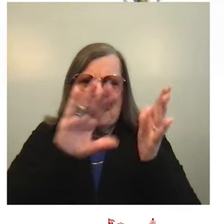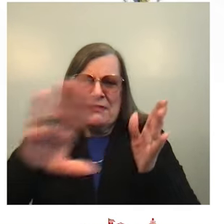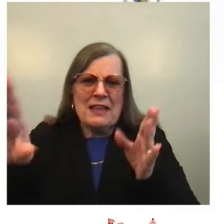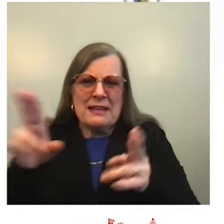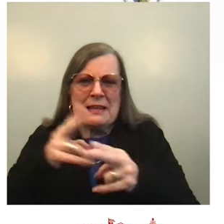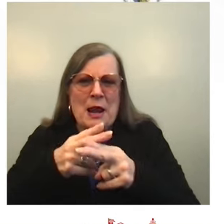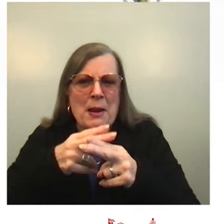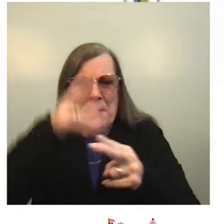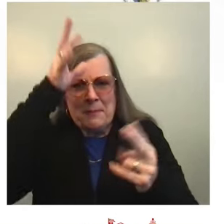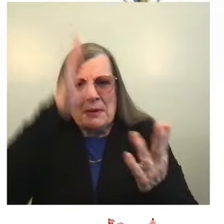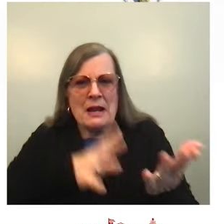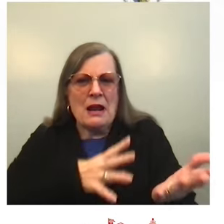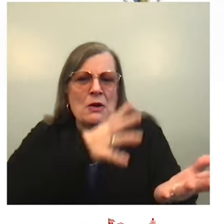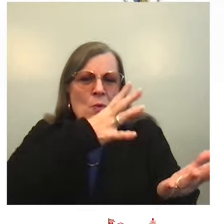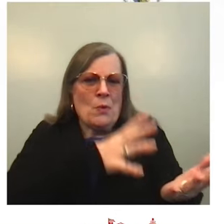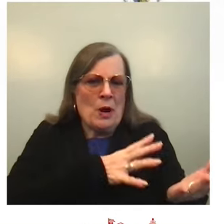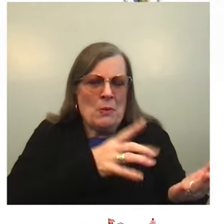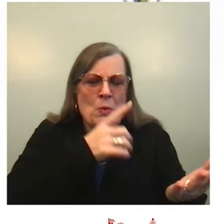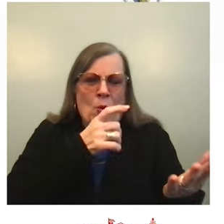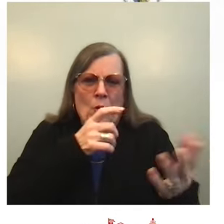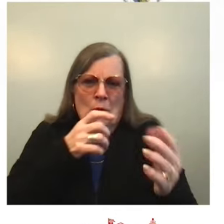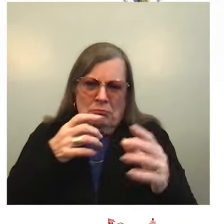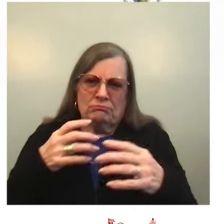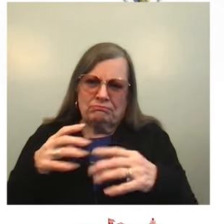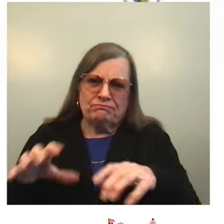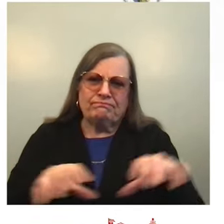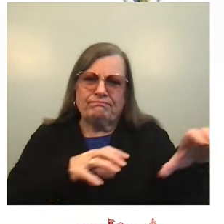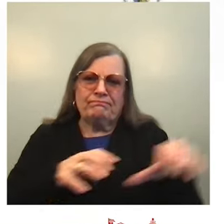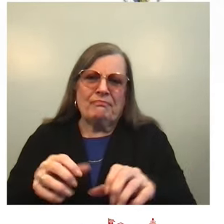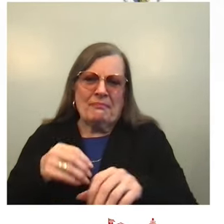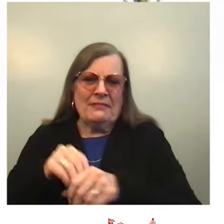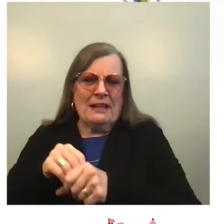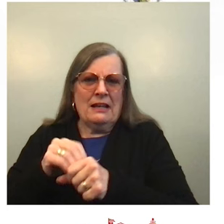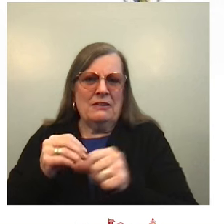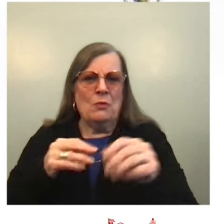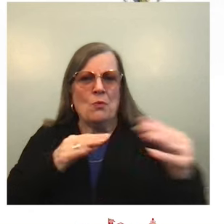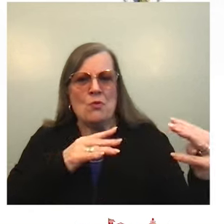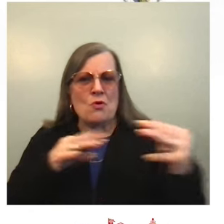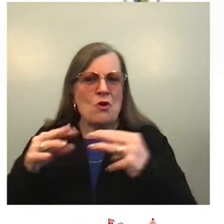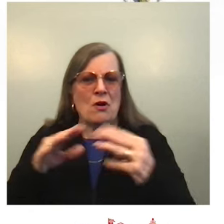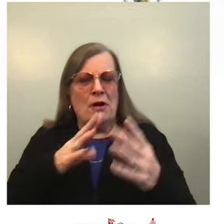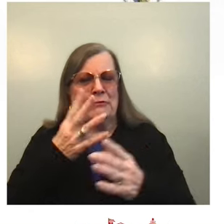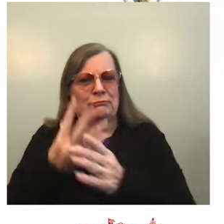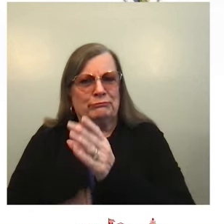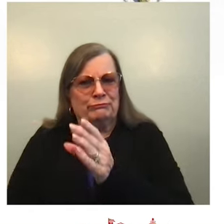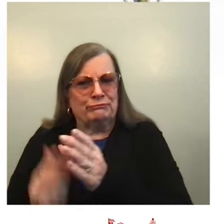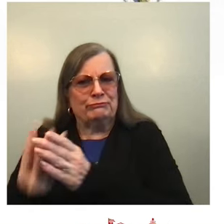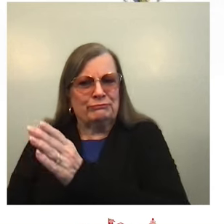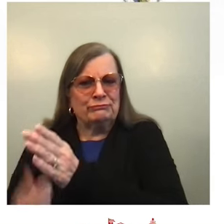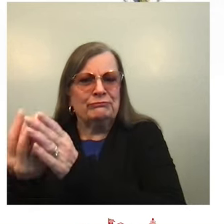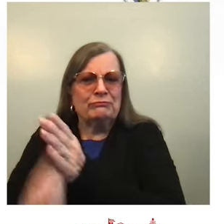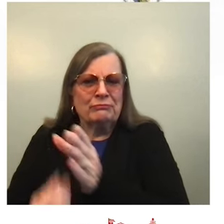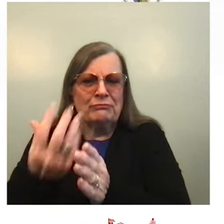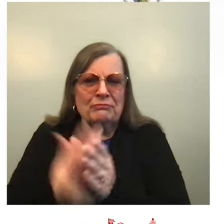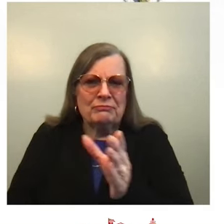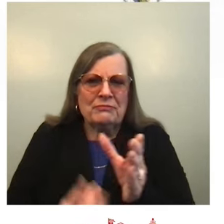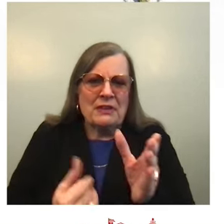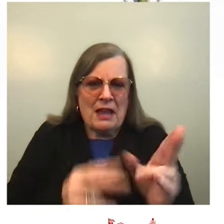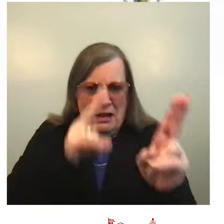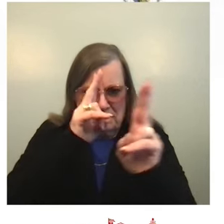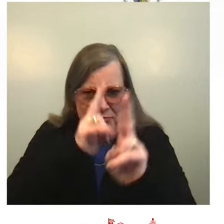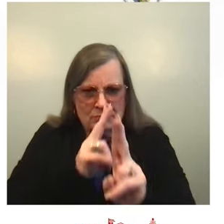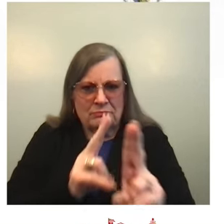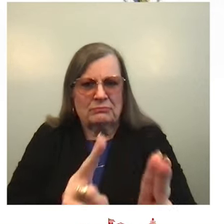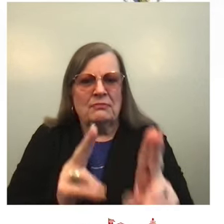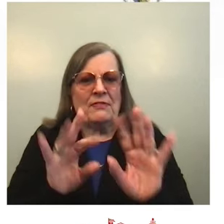laid down their lives for our country, and the families who carry on their legacies. May God bless